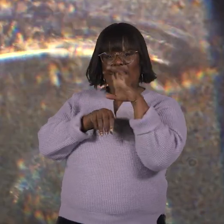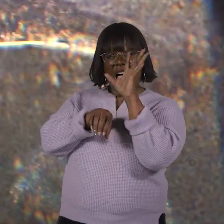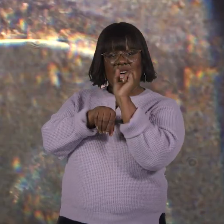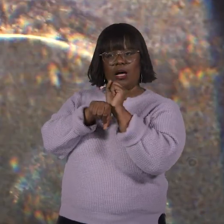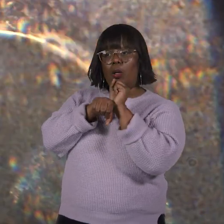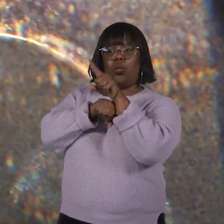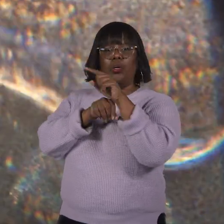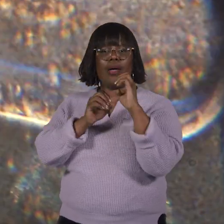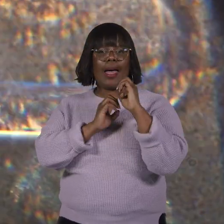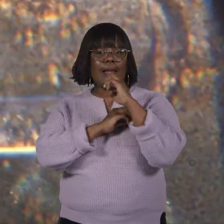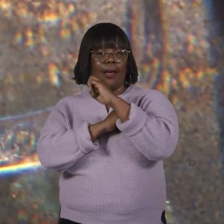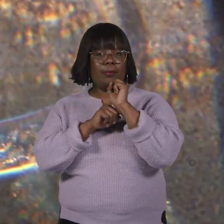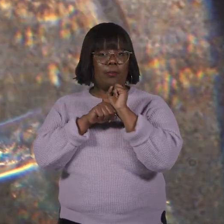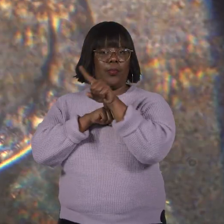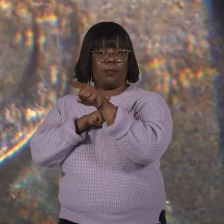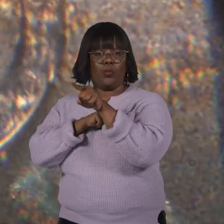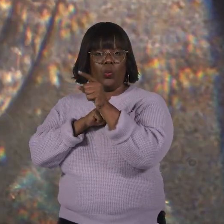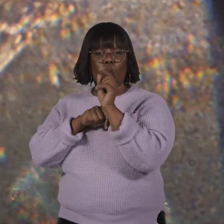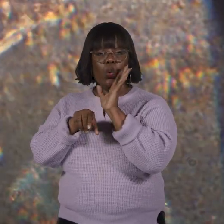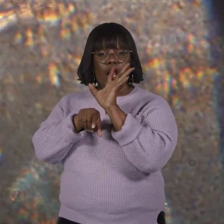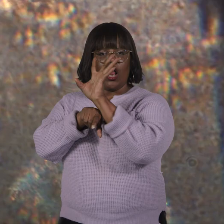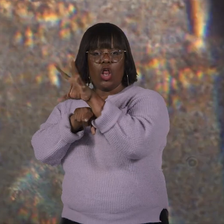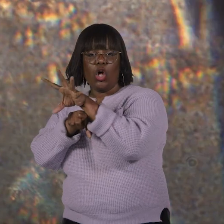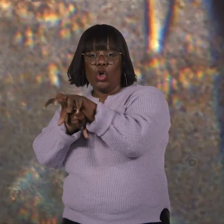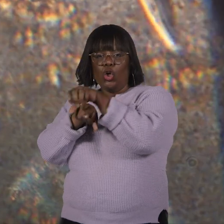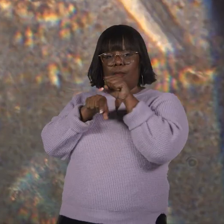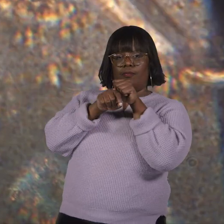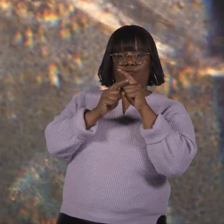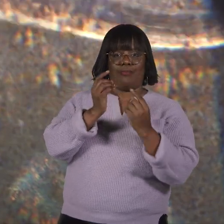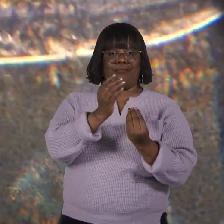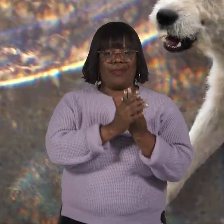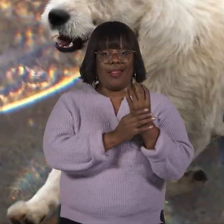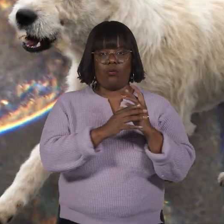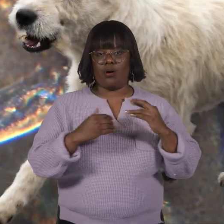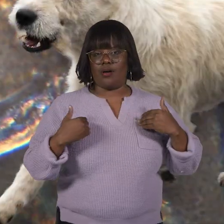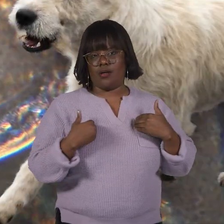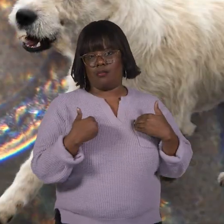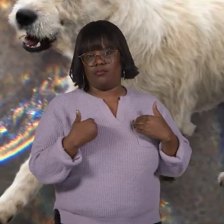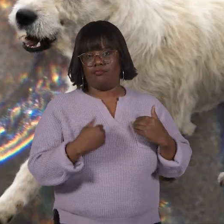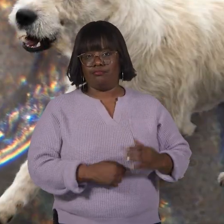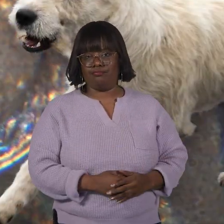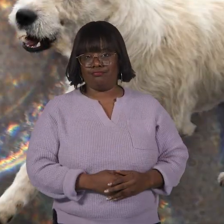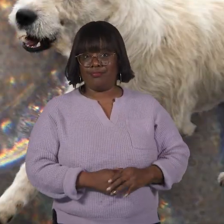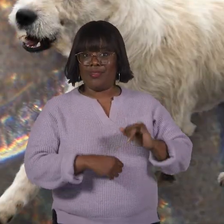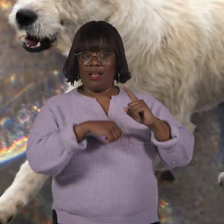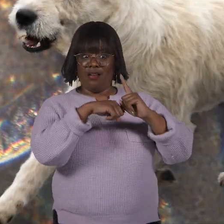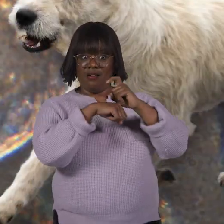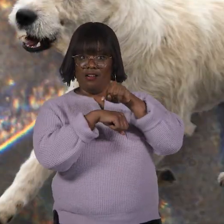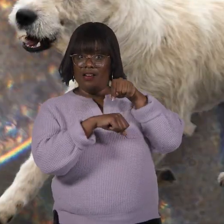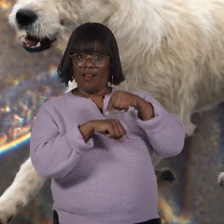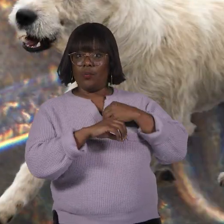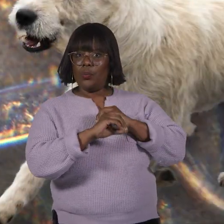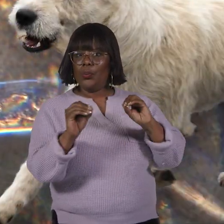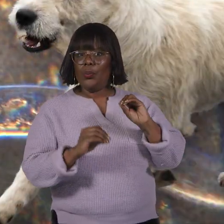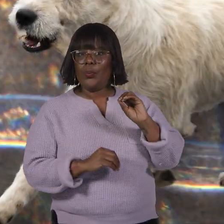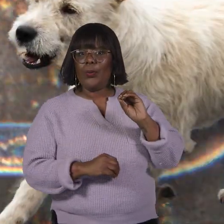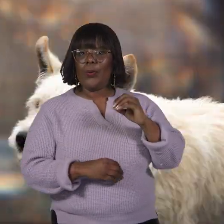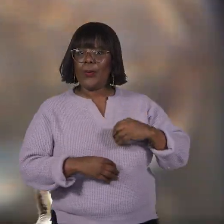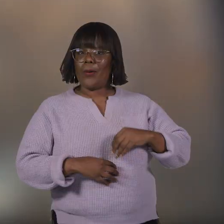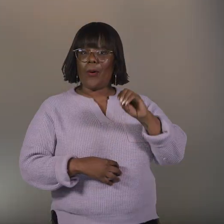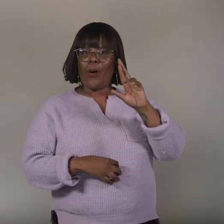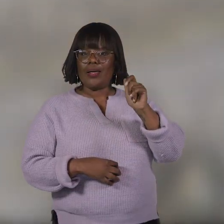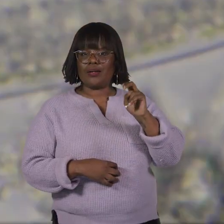inject enzymes, or they use it to suck out liquids from plants or animals. Because nematodes have no